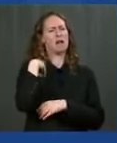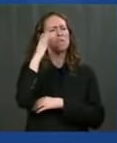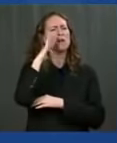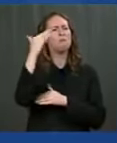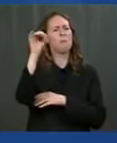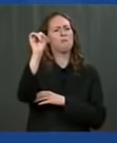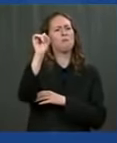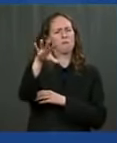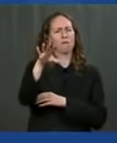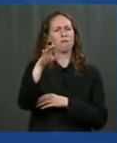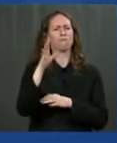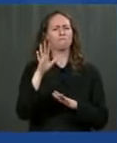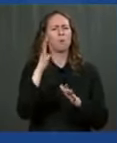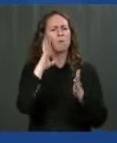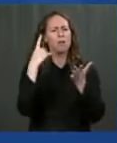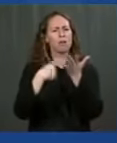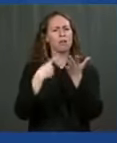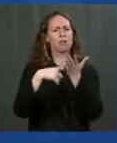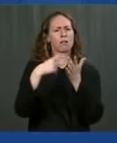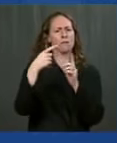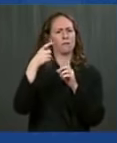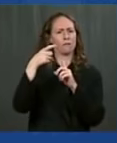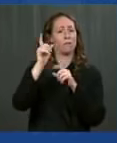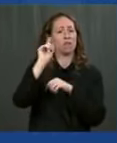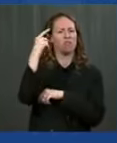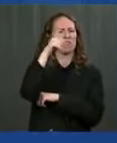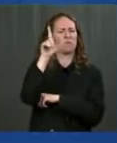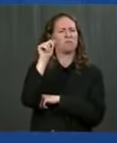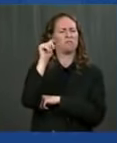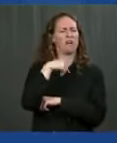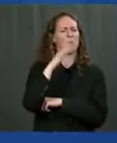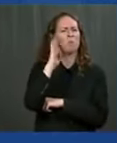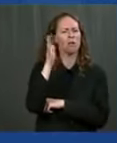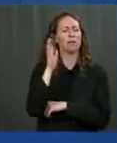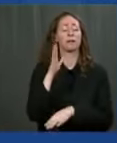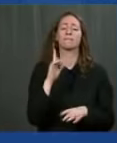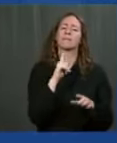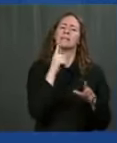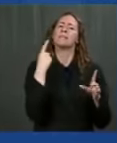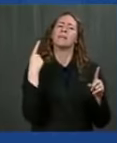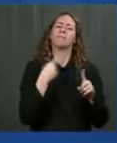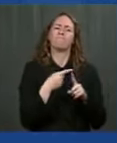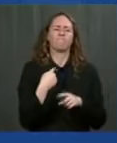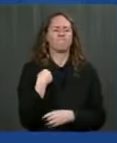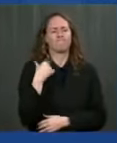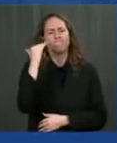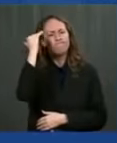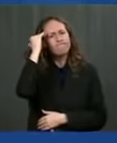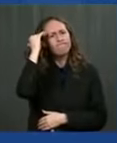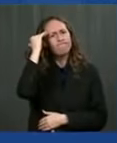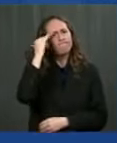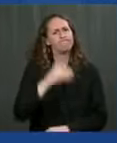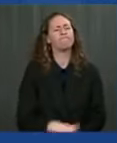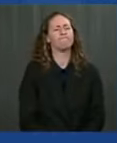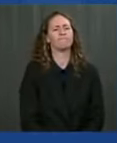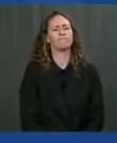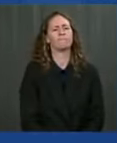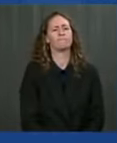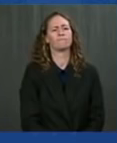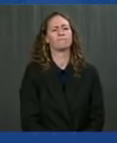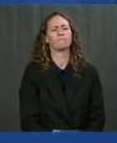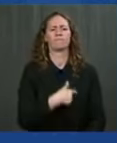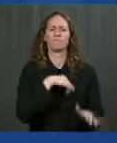I have been continue to be a strong supporter of Roe v. Wade.